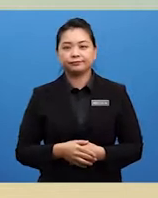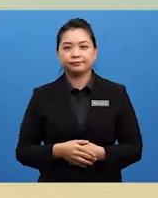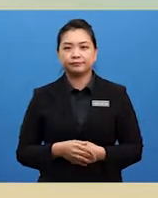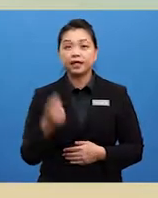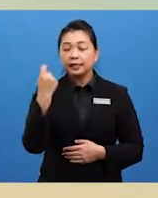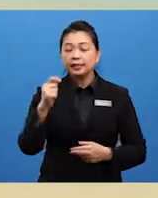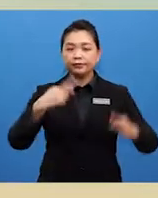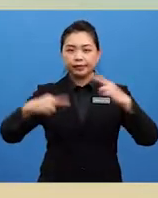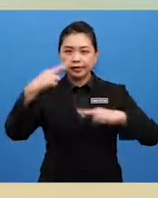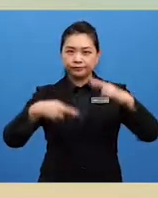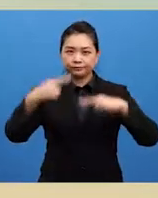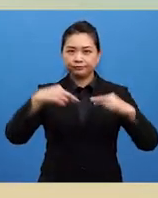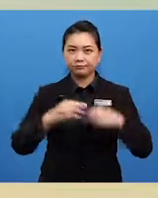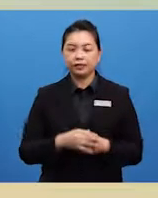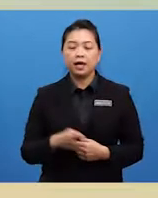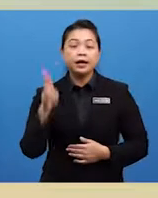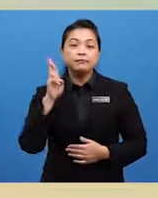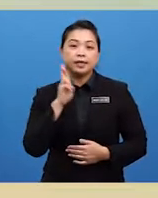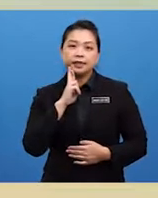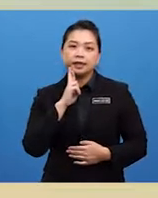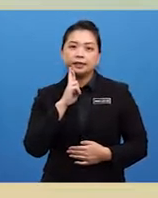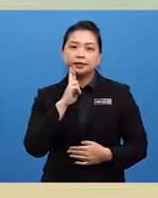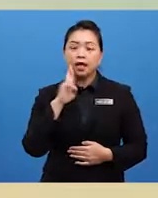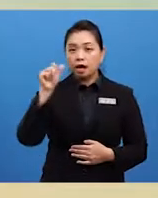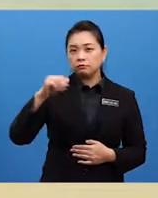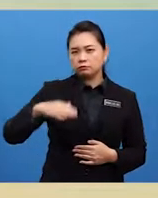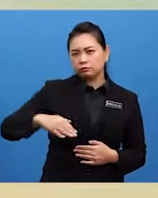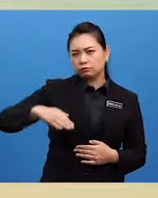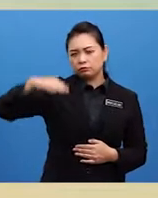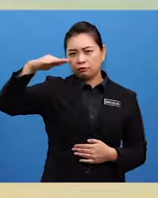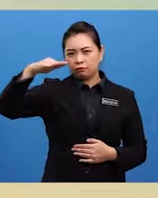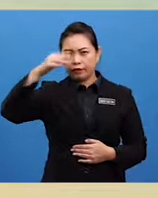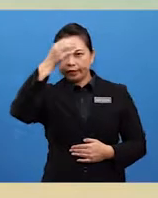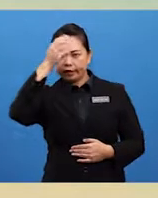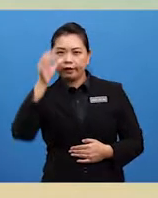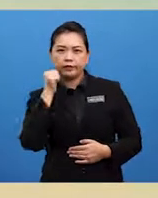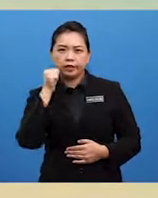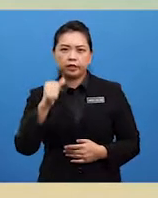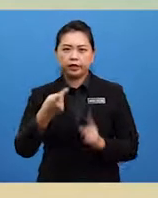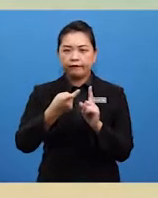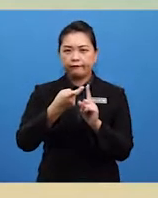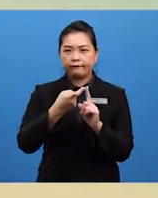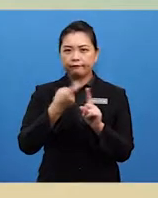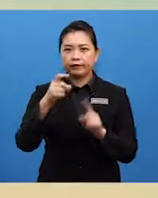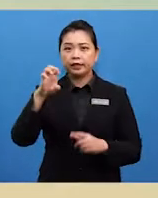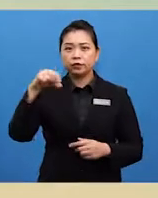The Return Rita, a tall and clever girl from Equine, just got back home